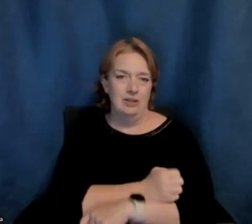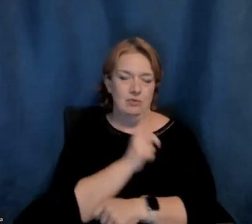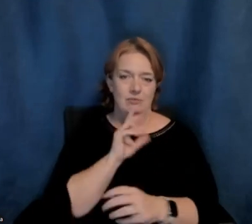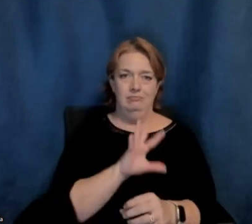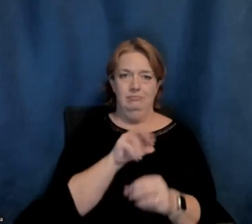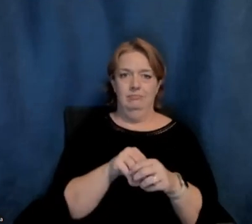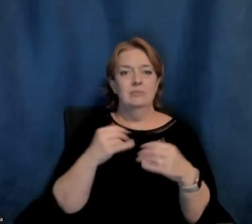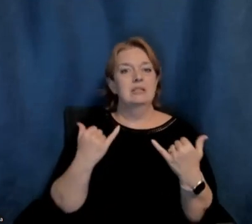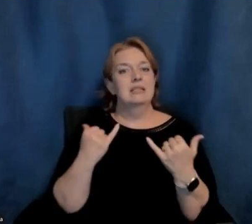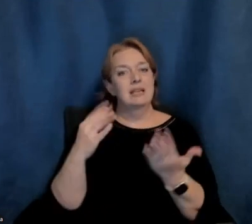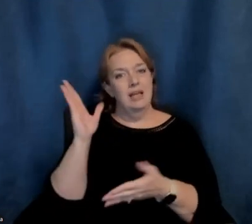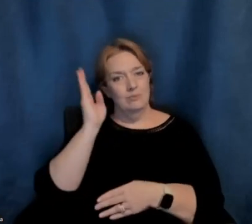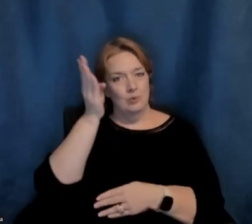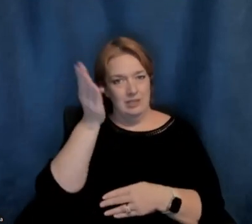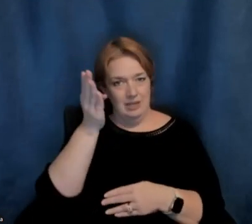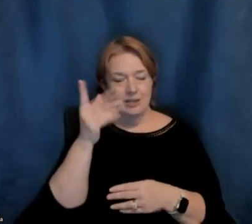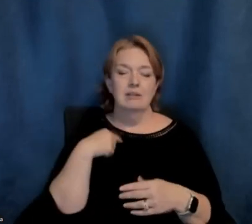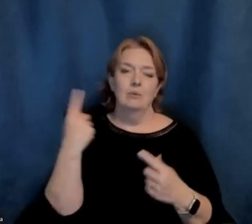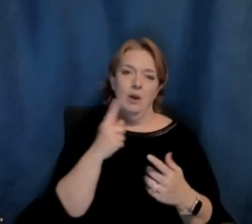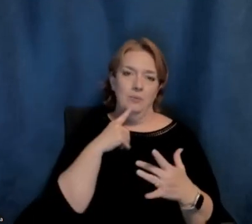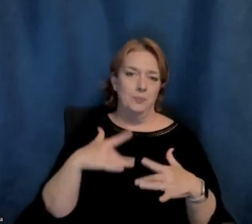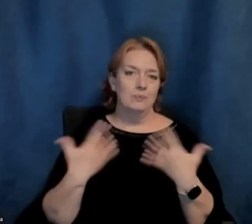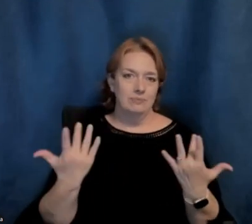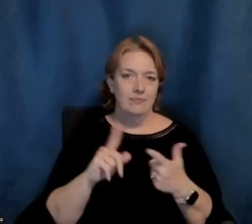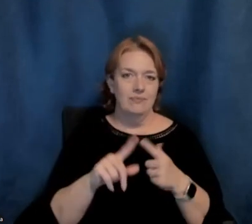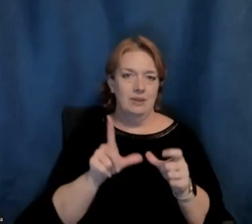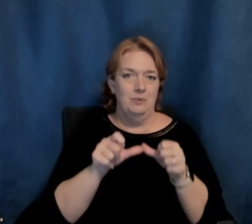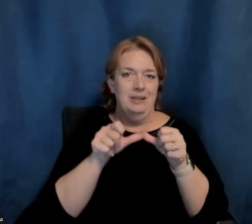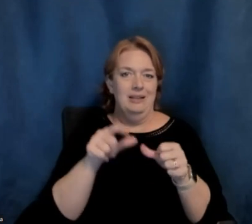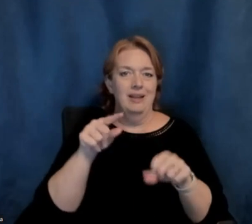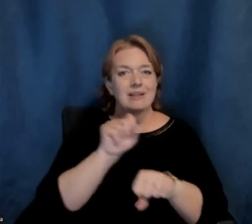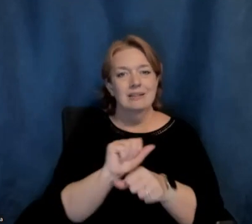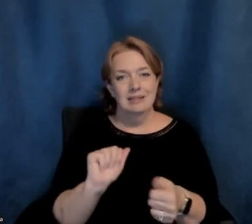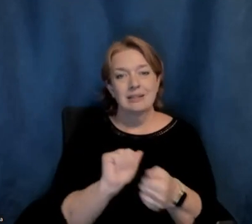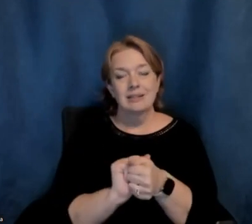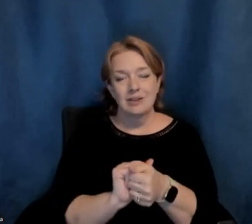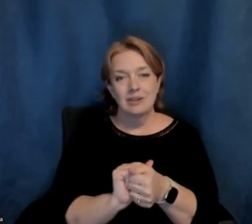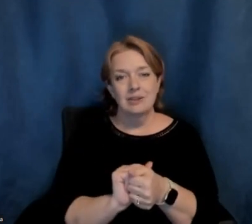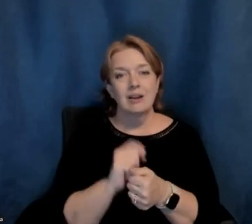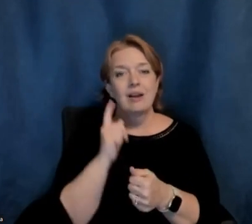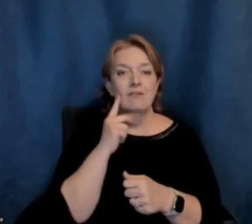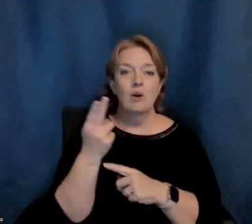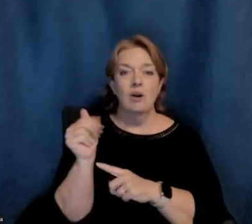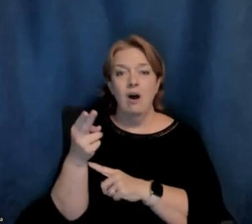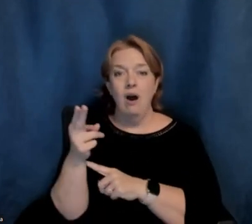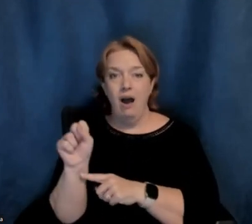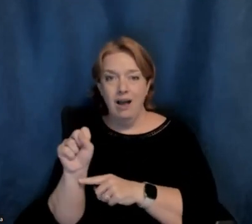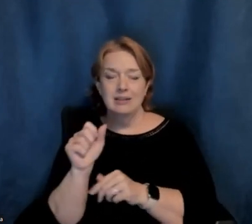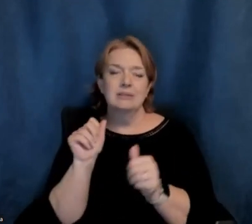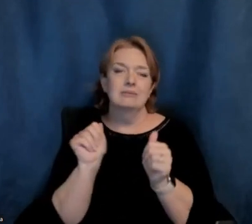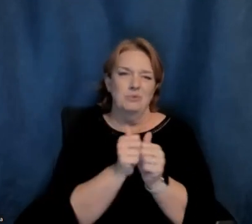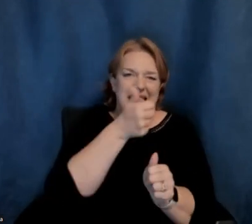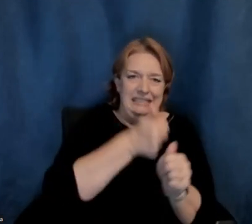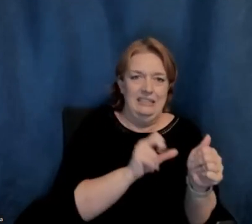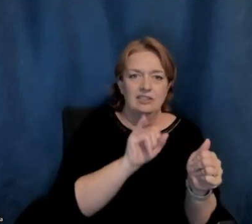presentation. It is always such a delight to continue this collaboration, not only with FOSS, but with every site, such as the T.C.